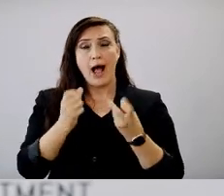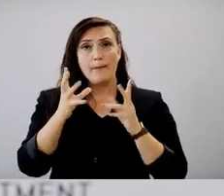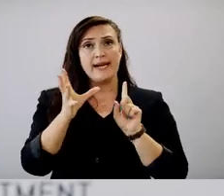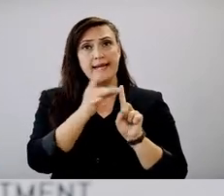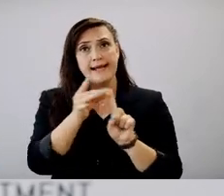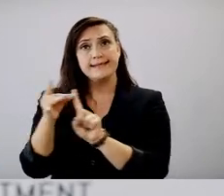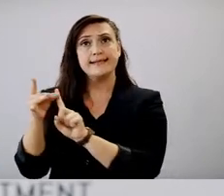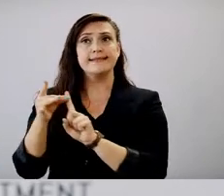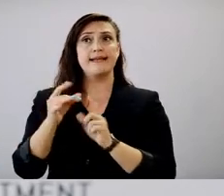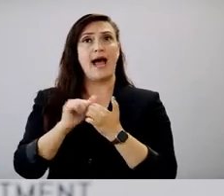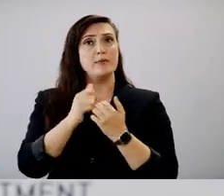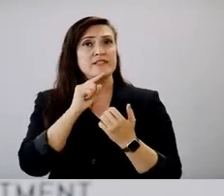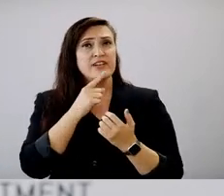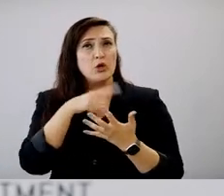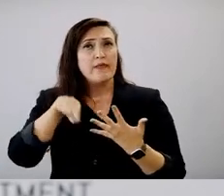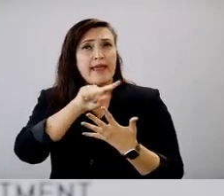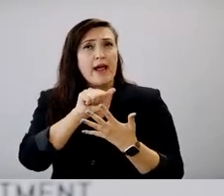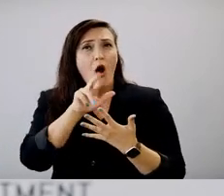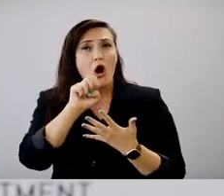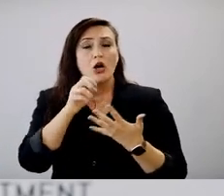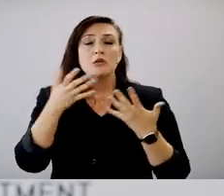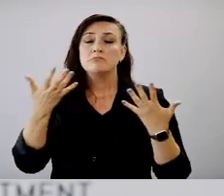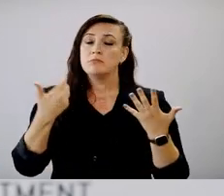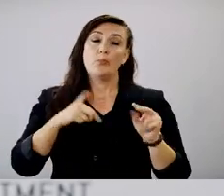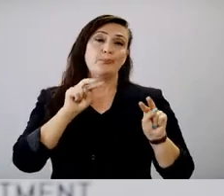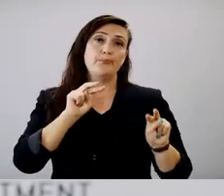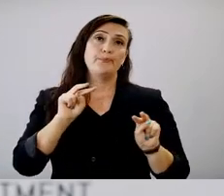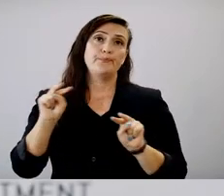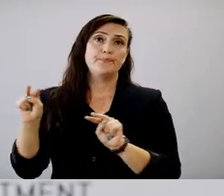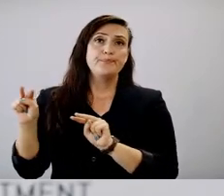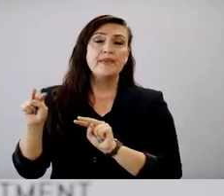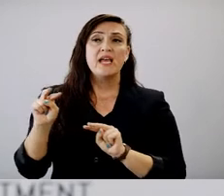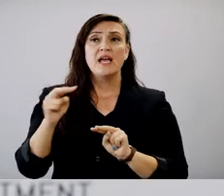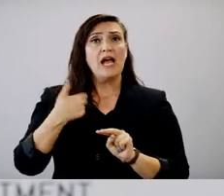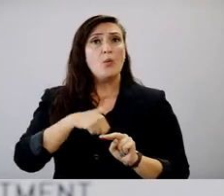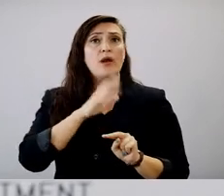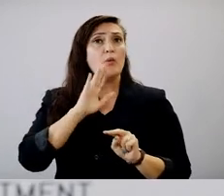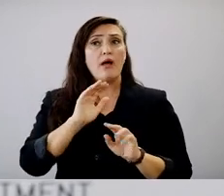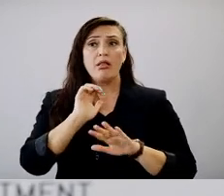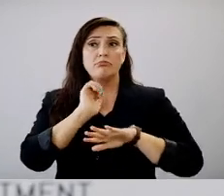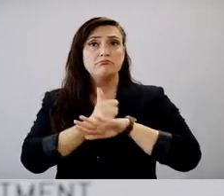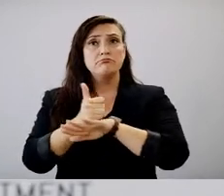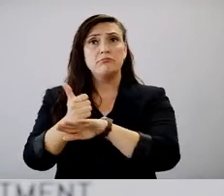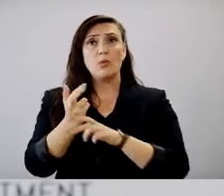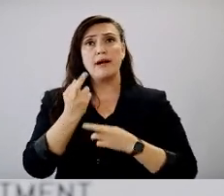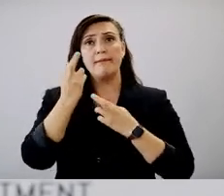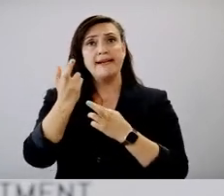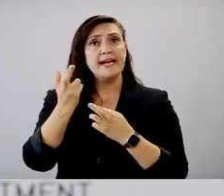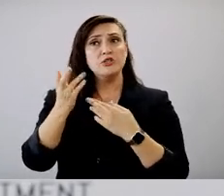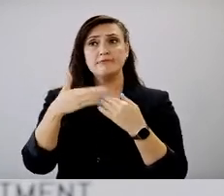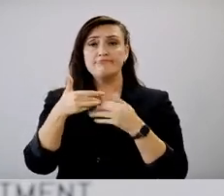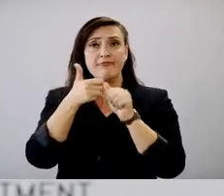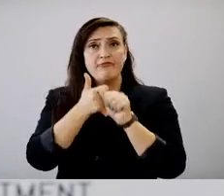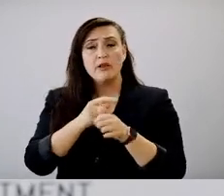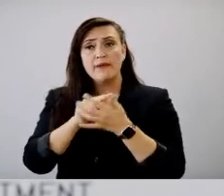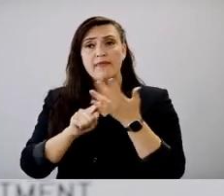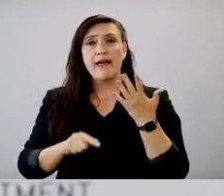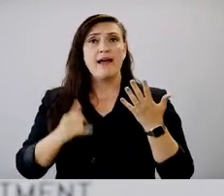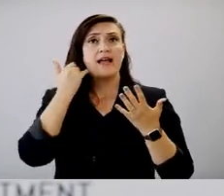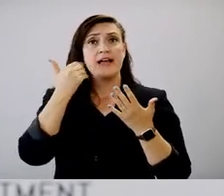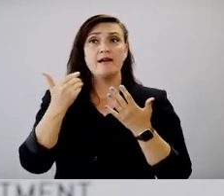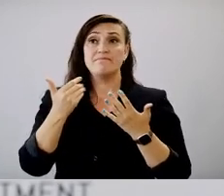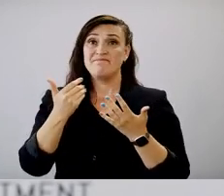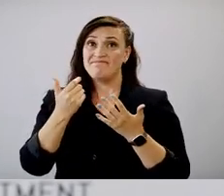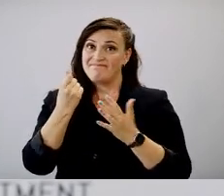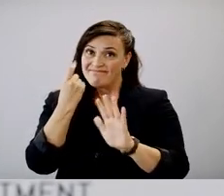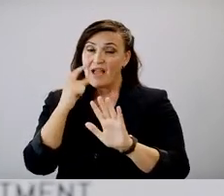the severity of those cases are. Um, and, and we'll make recommendation. However, there are new state